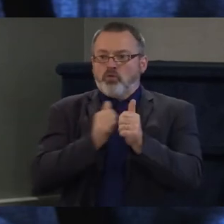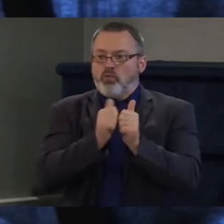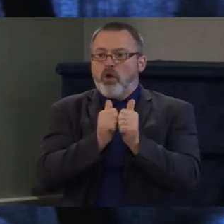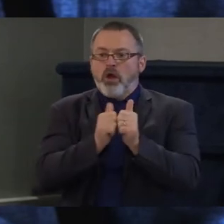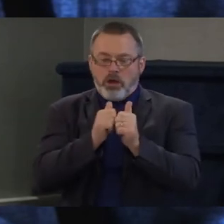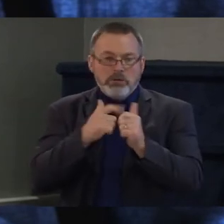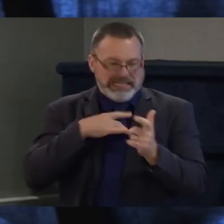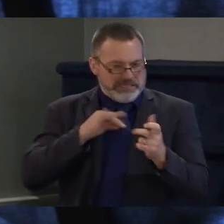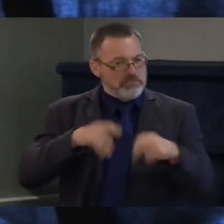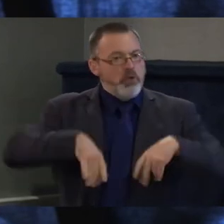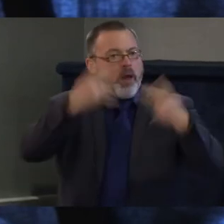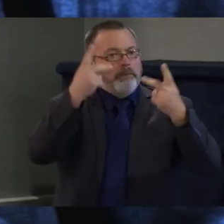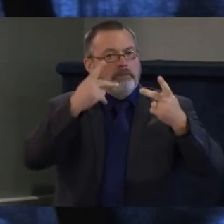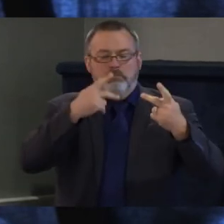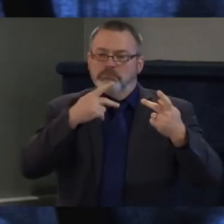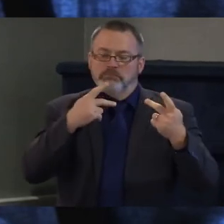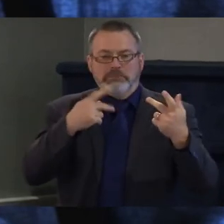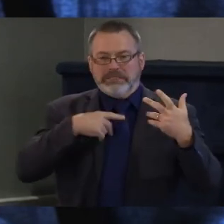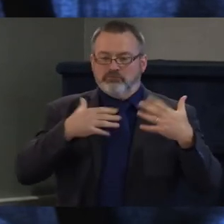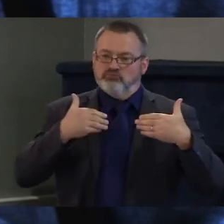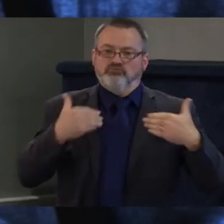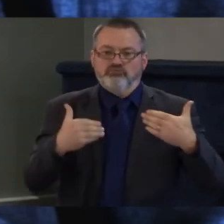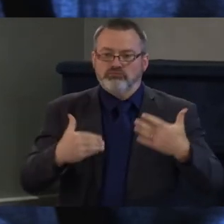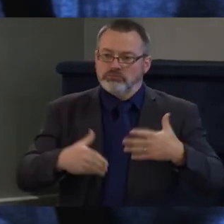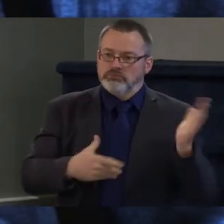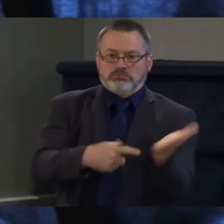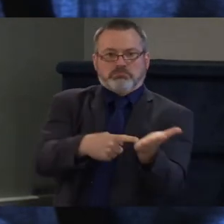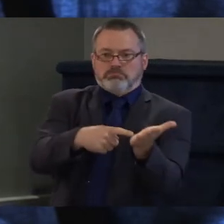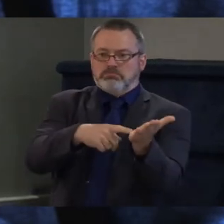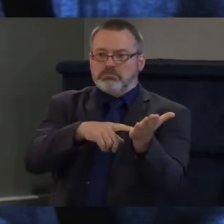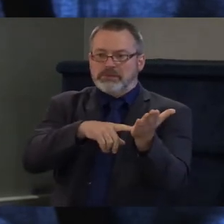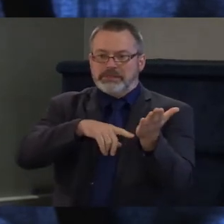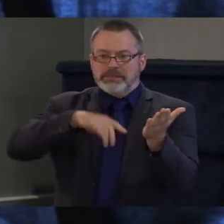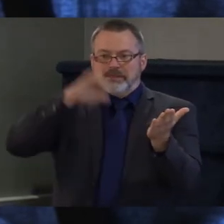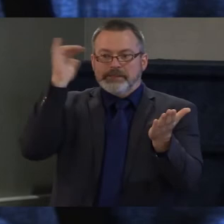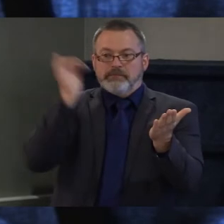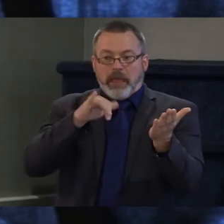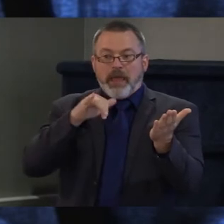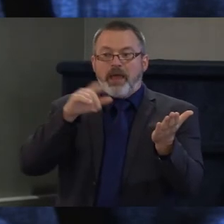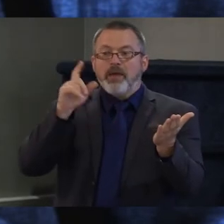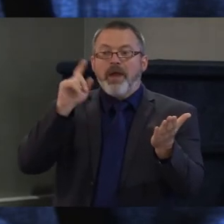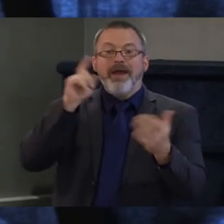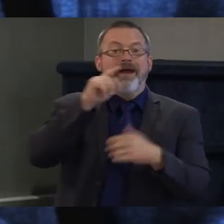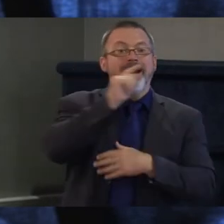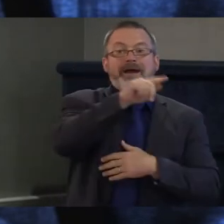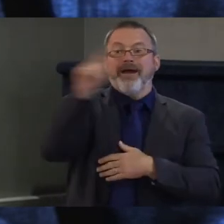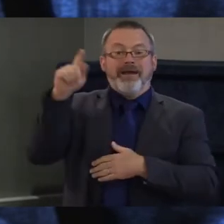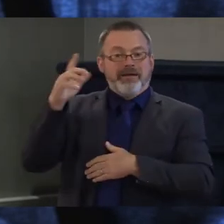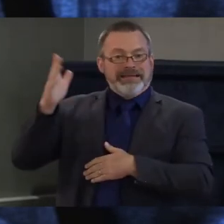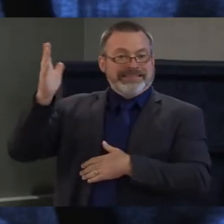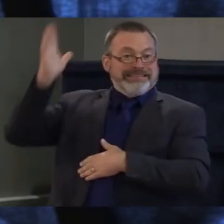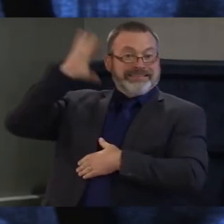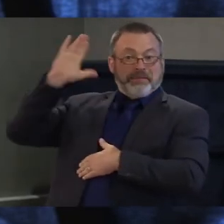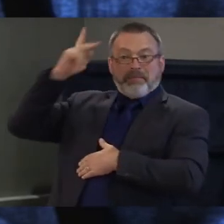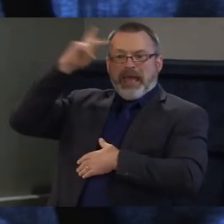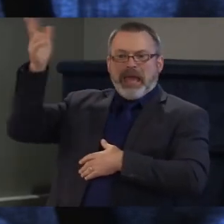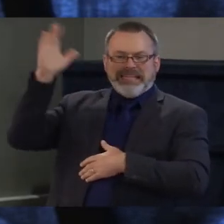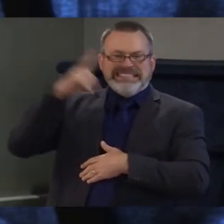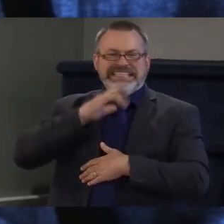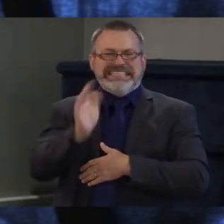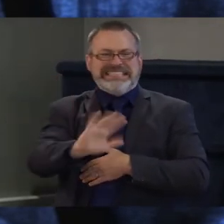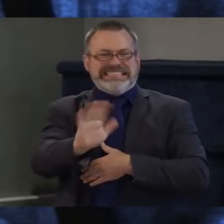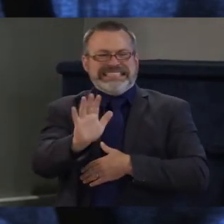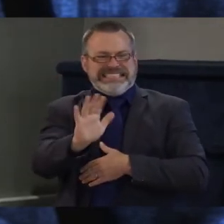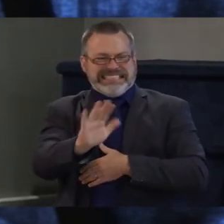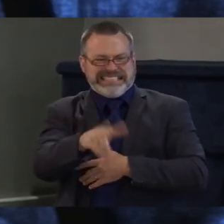i did um i received some feedback from some some older politicians who said you know this is going to ruin your